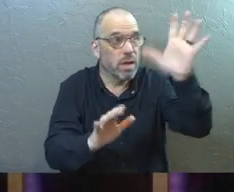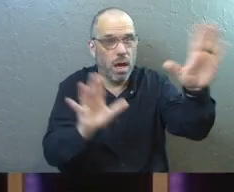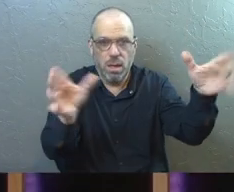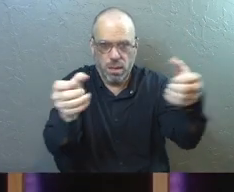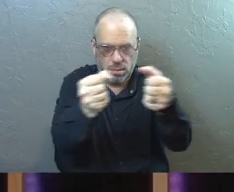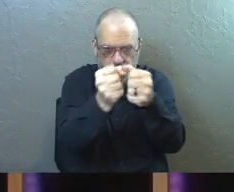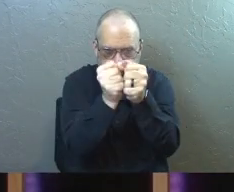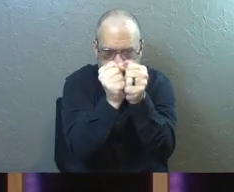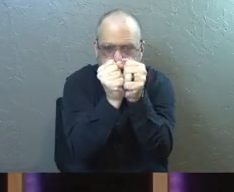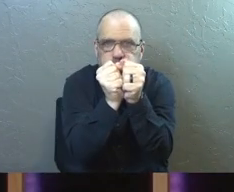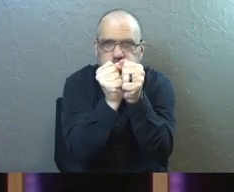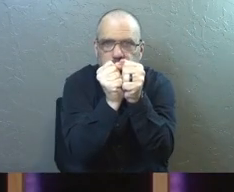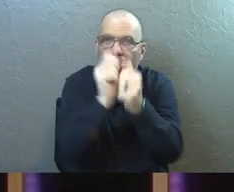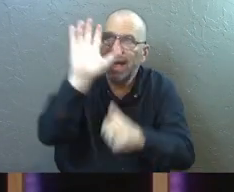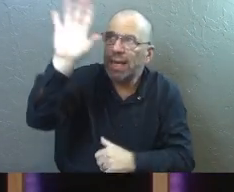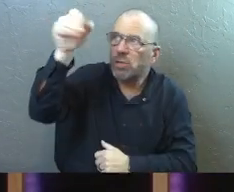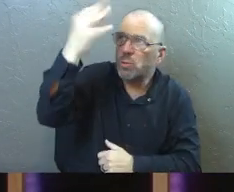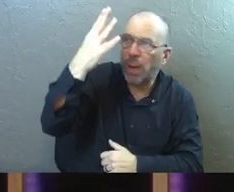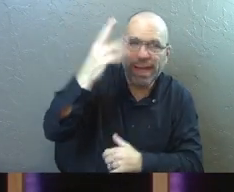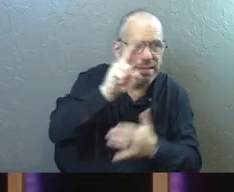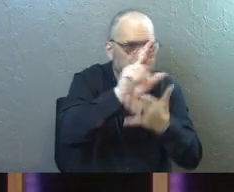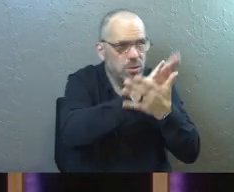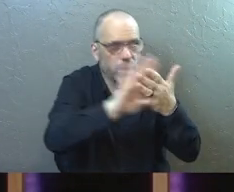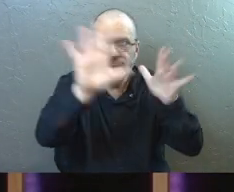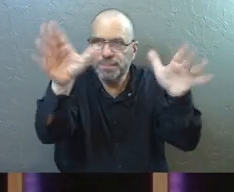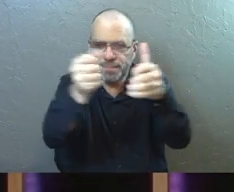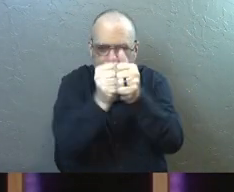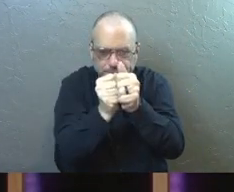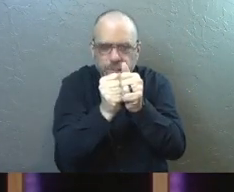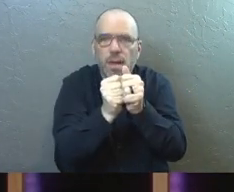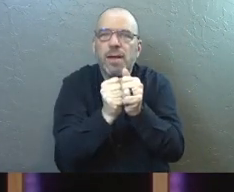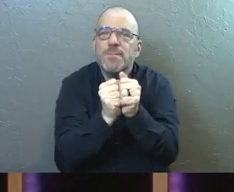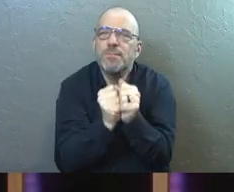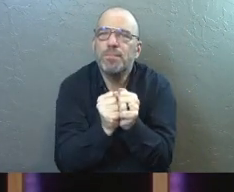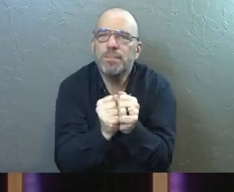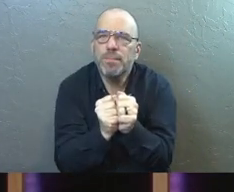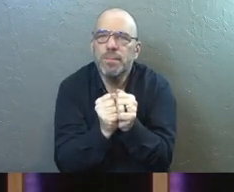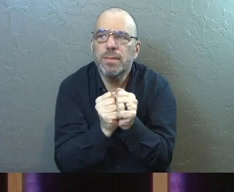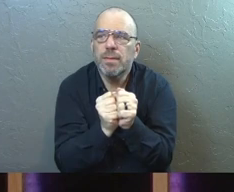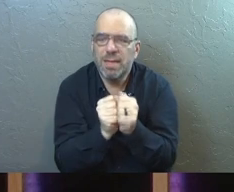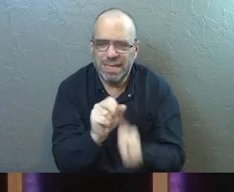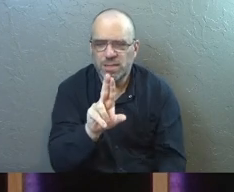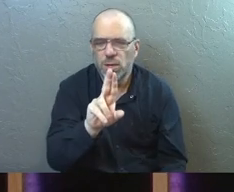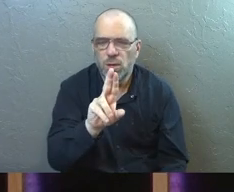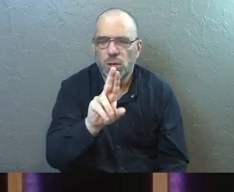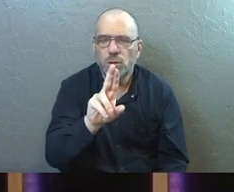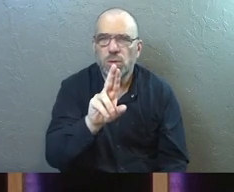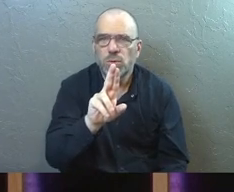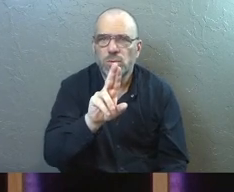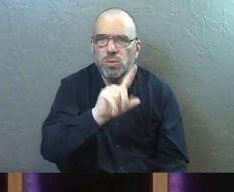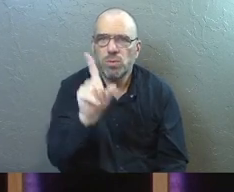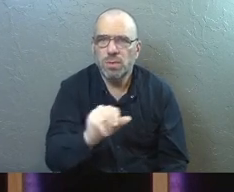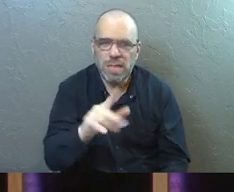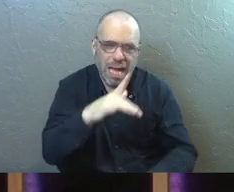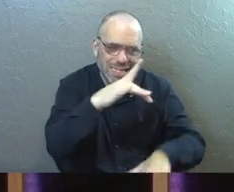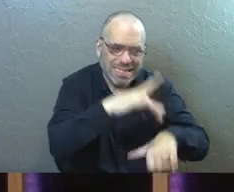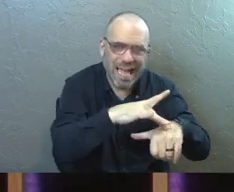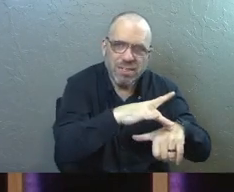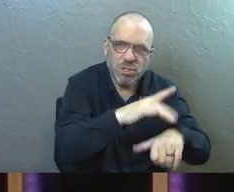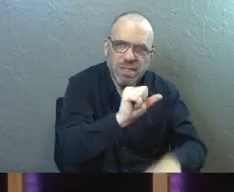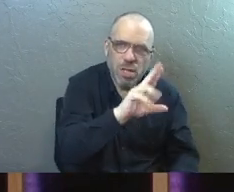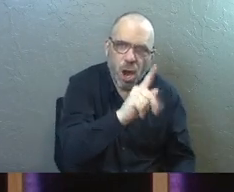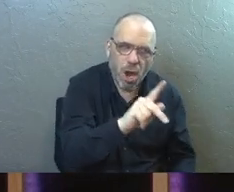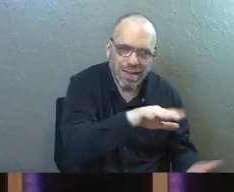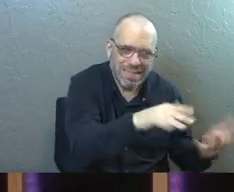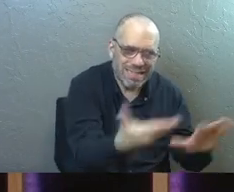It's all together. It's all in him together because Uzzah touched the ark and died. And there's a dangerous holiness